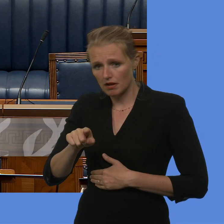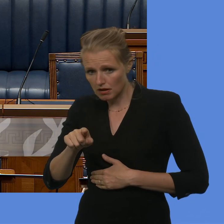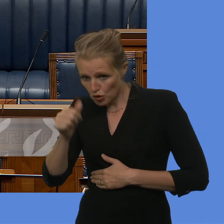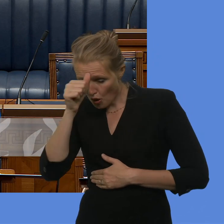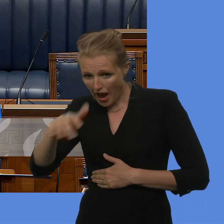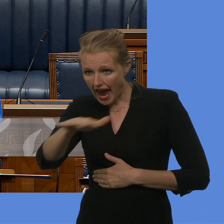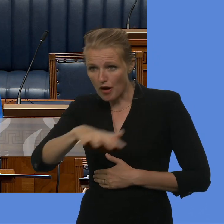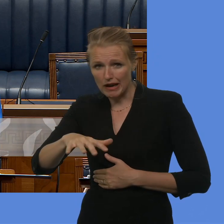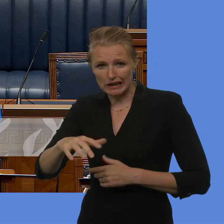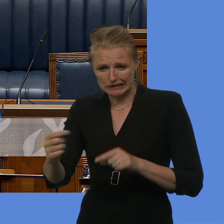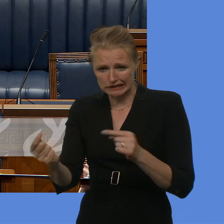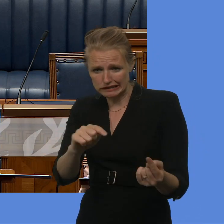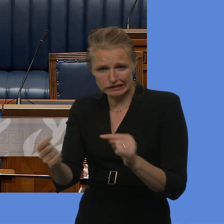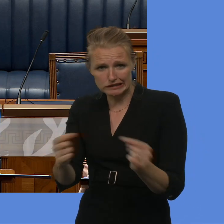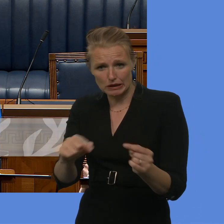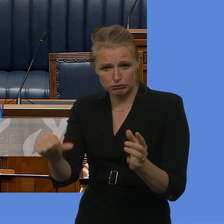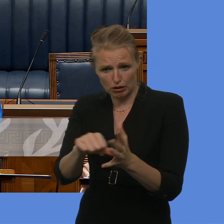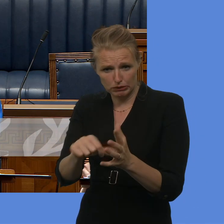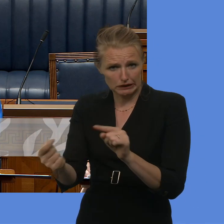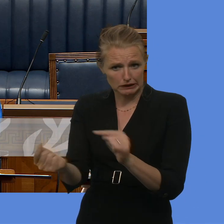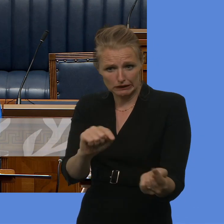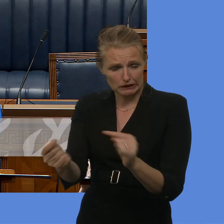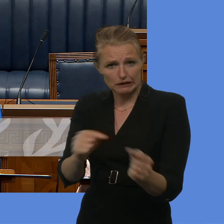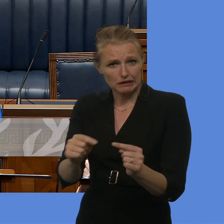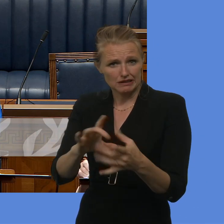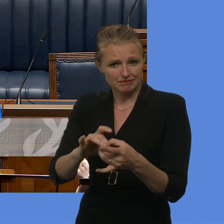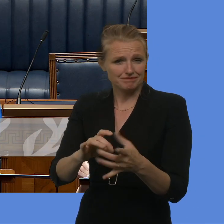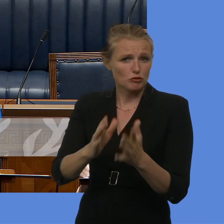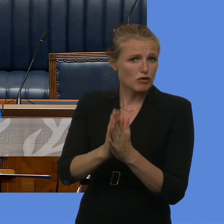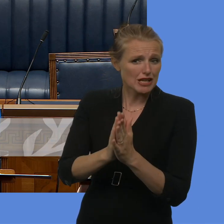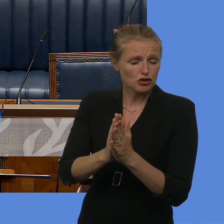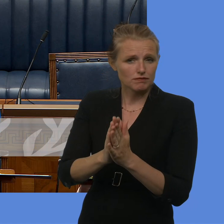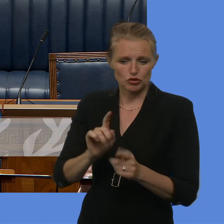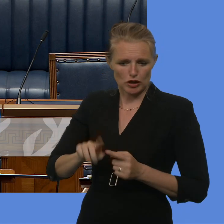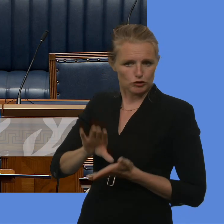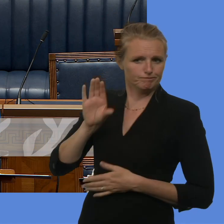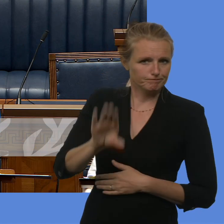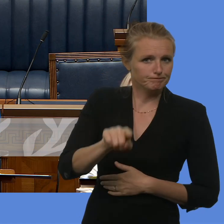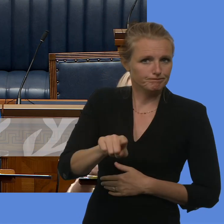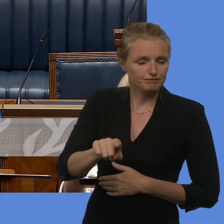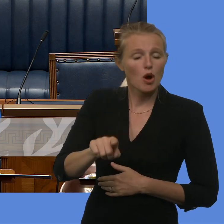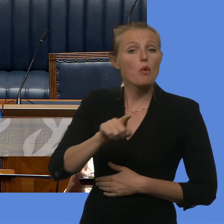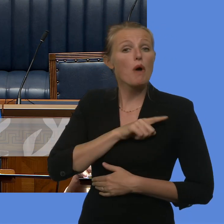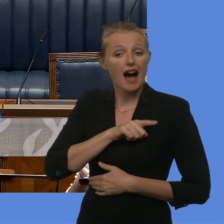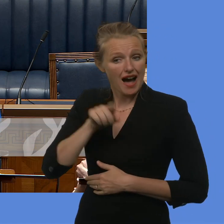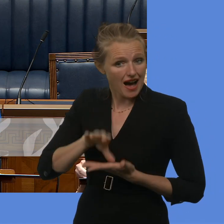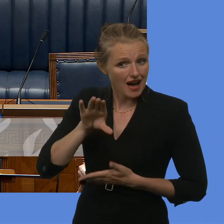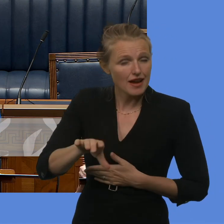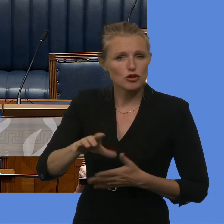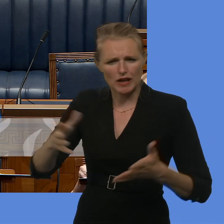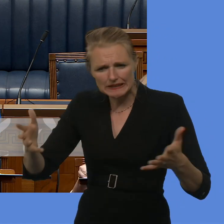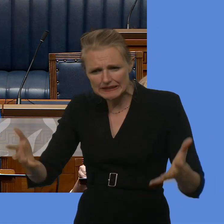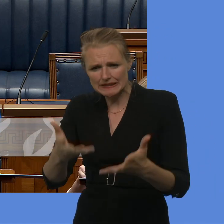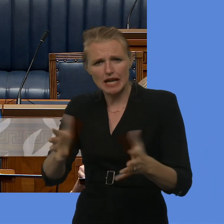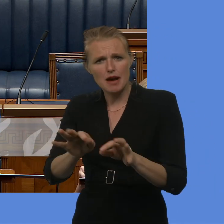in areas where there is a good relations need. These projects are a key aspect of building peace and reconciliation, while